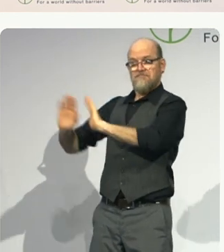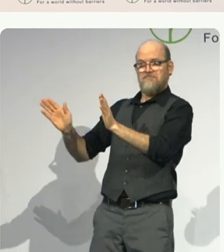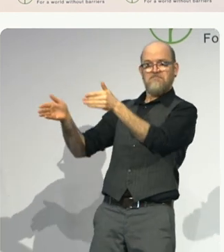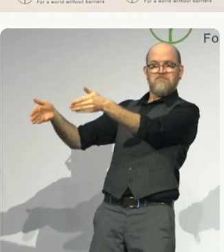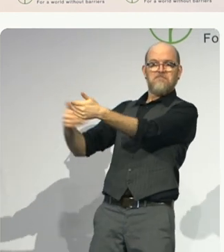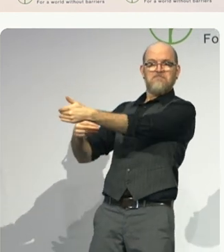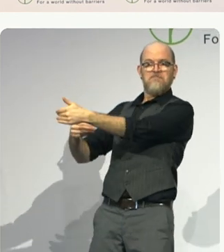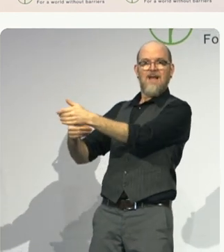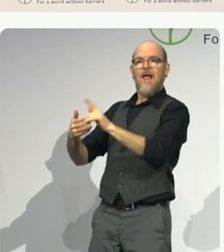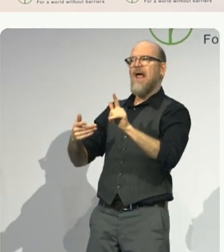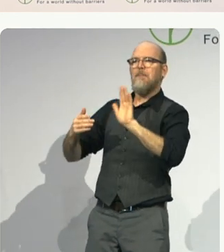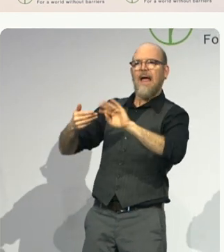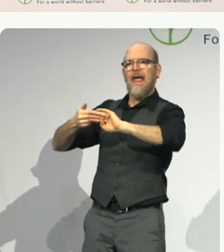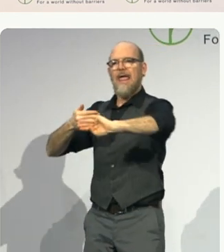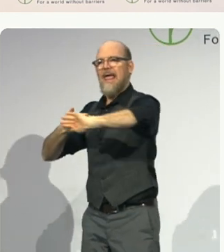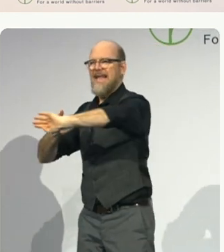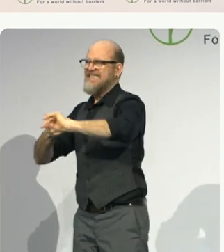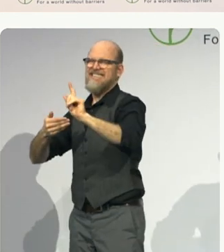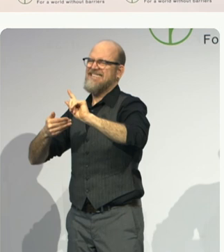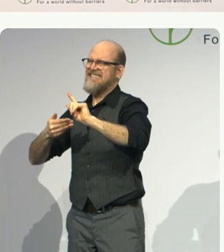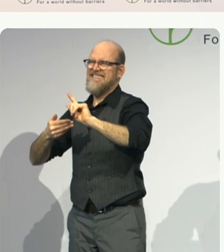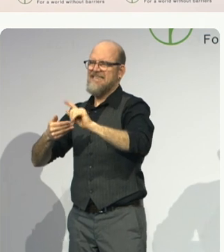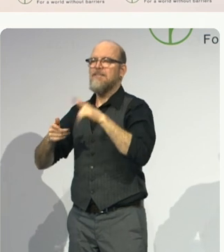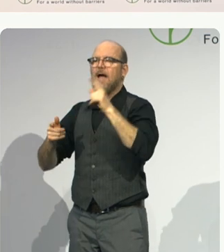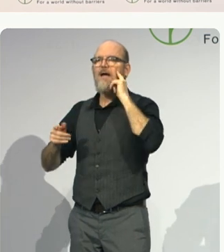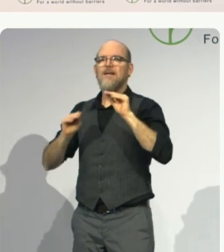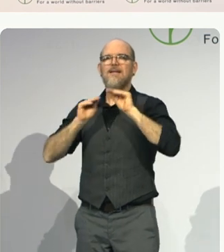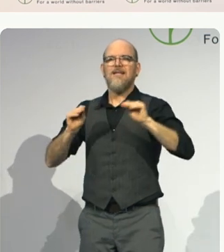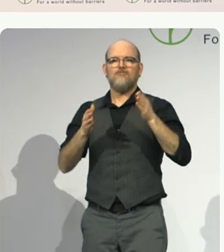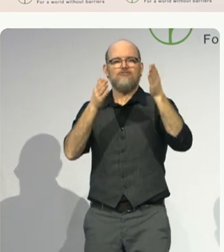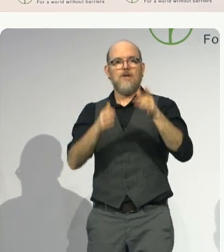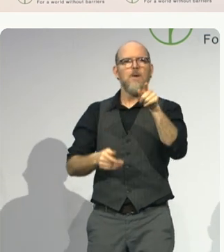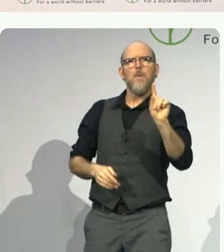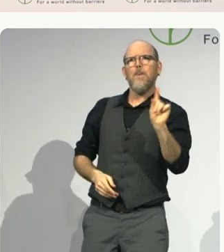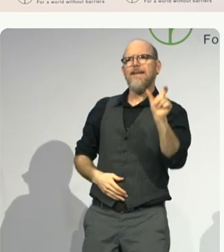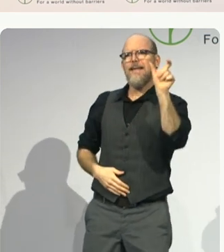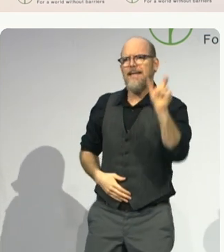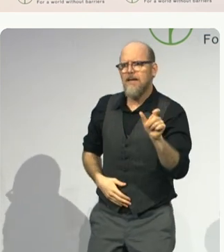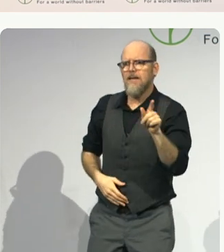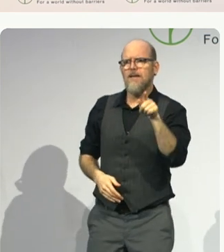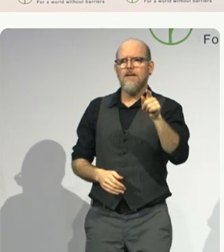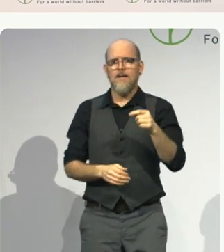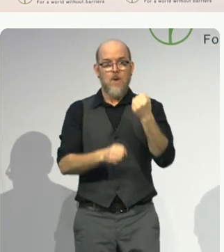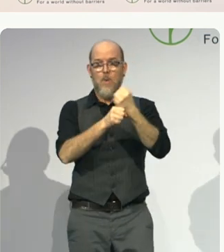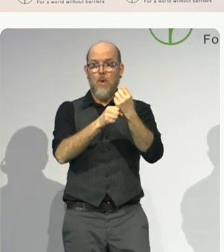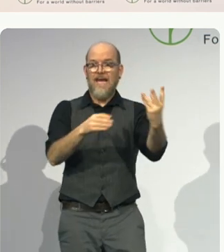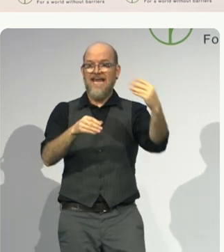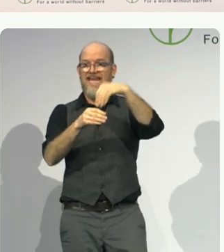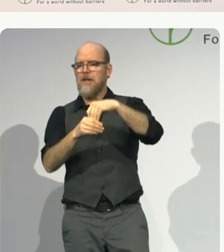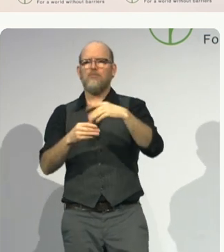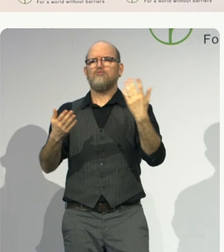teachers. Are workplaces, including schools, universities, universities,